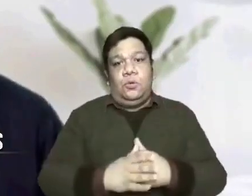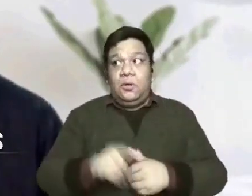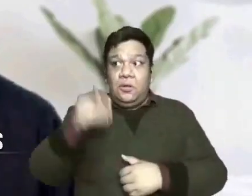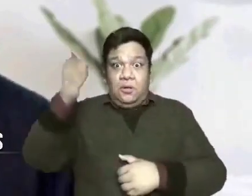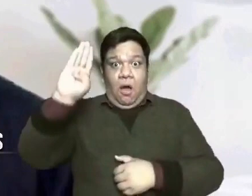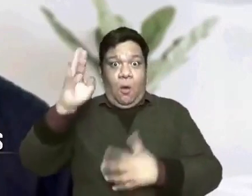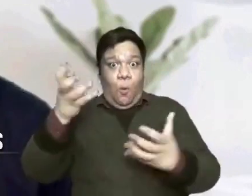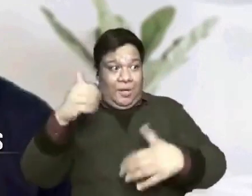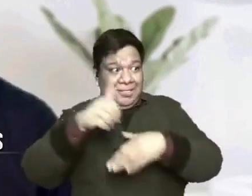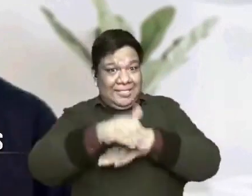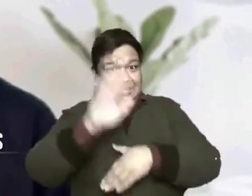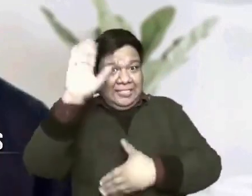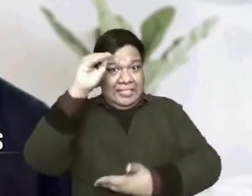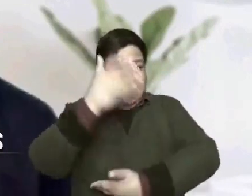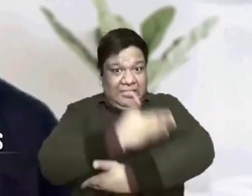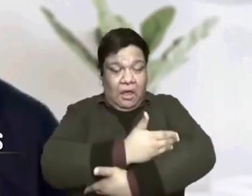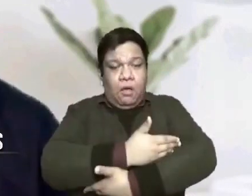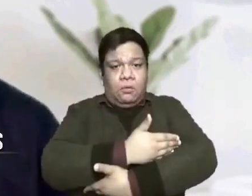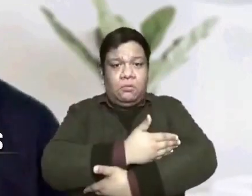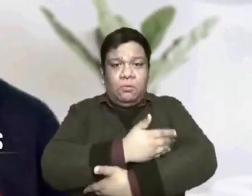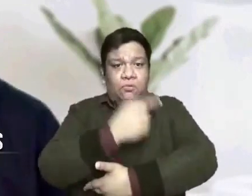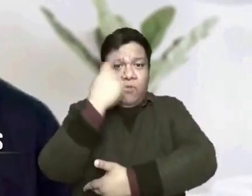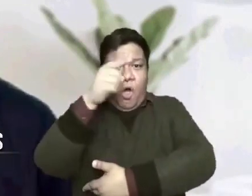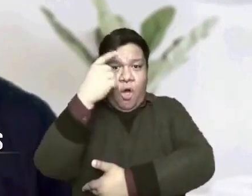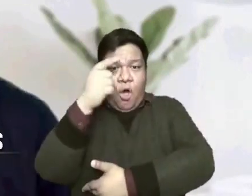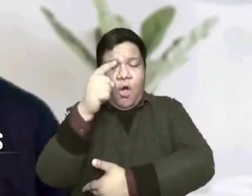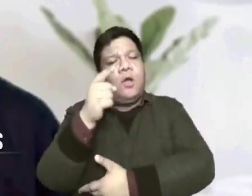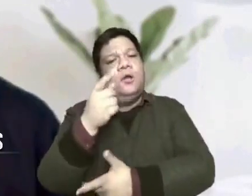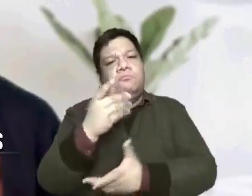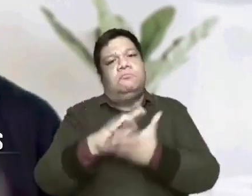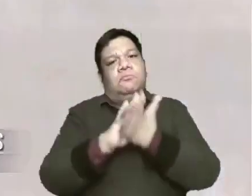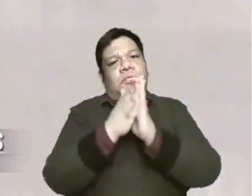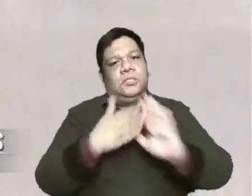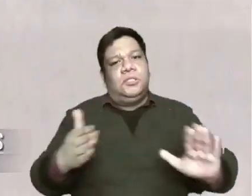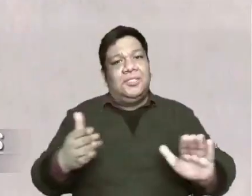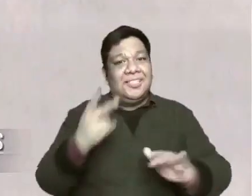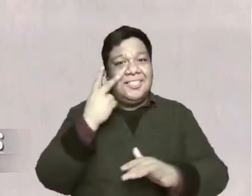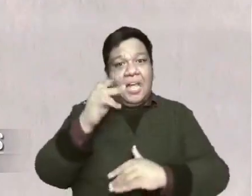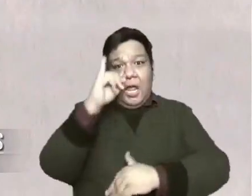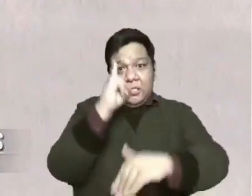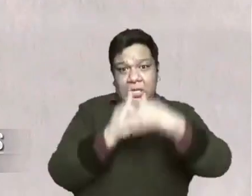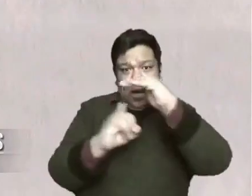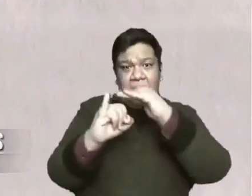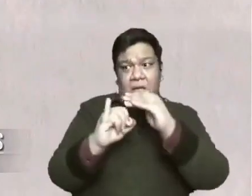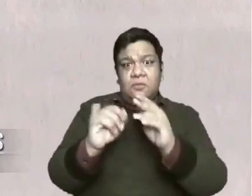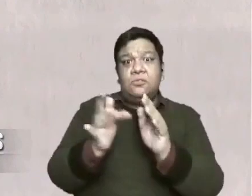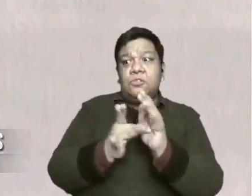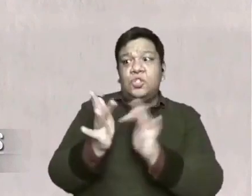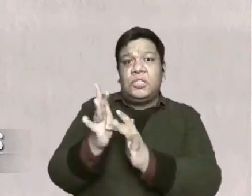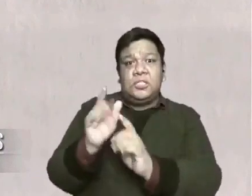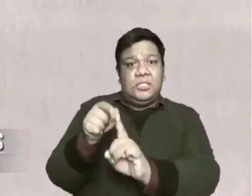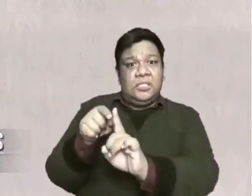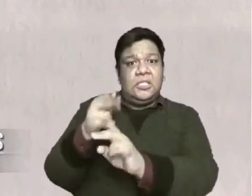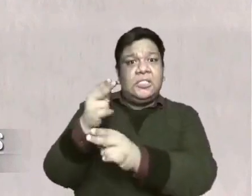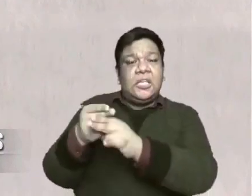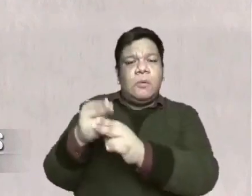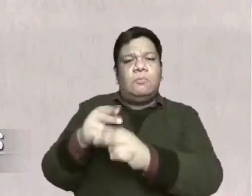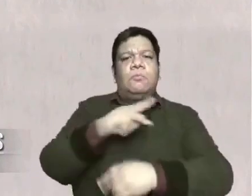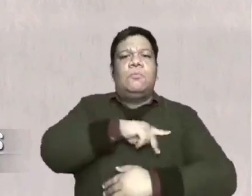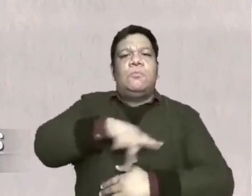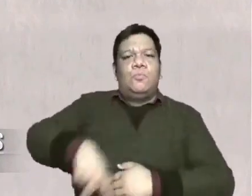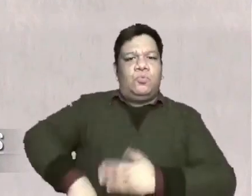Kaya nga, ang isa sa mga pangalan ni Jesus sa Isaiah is Prince of Peace, prinsipe na ang